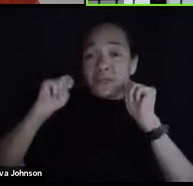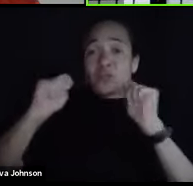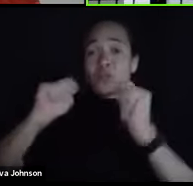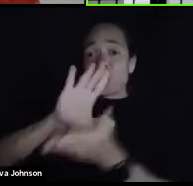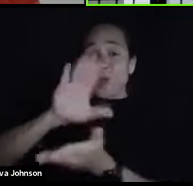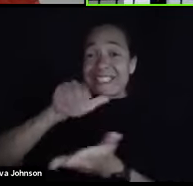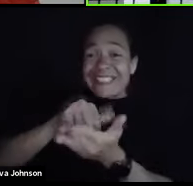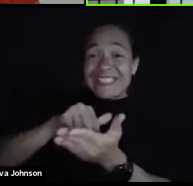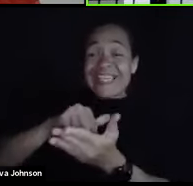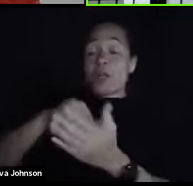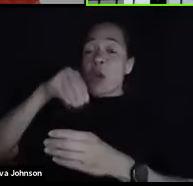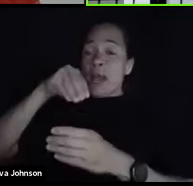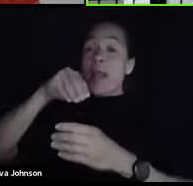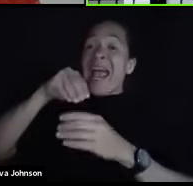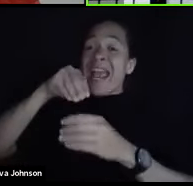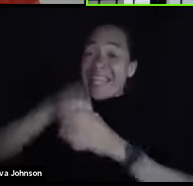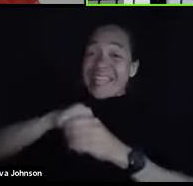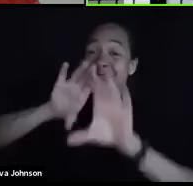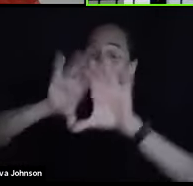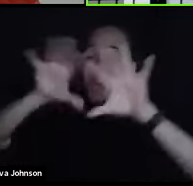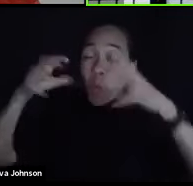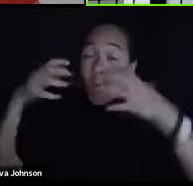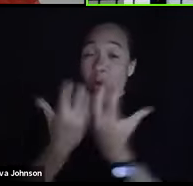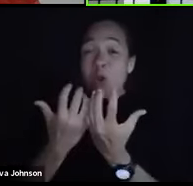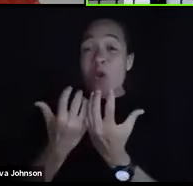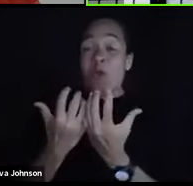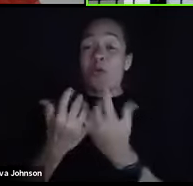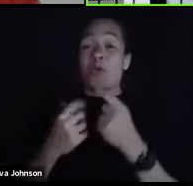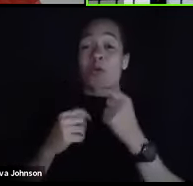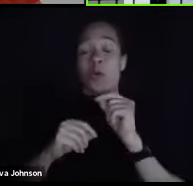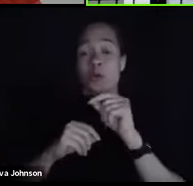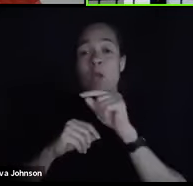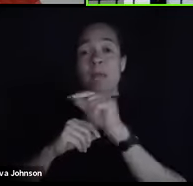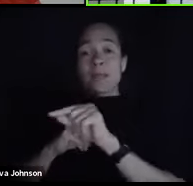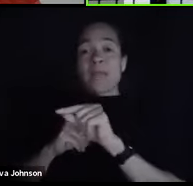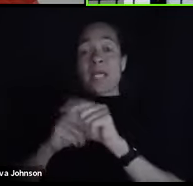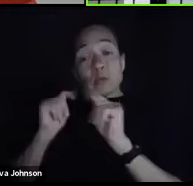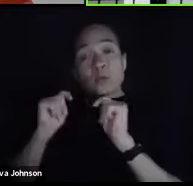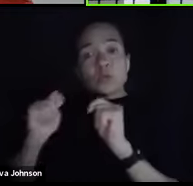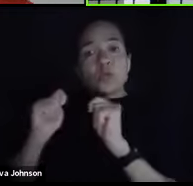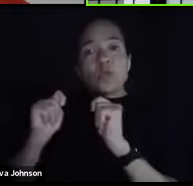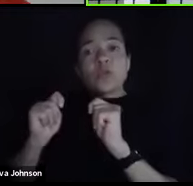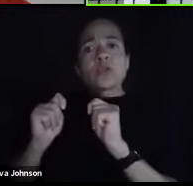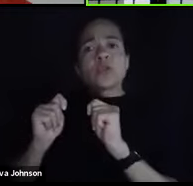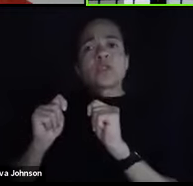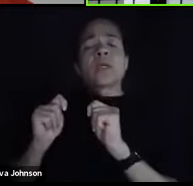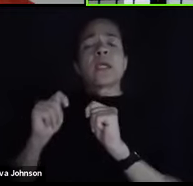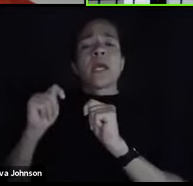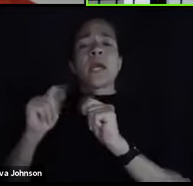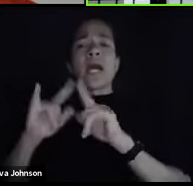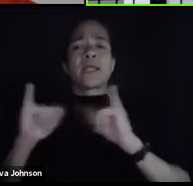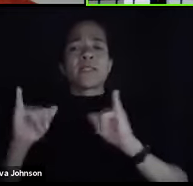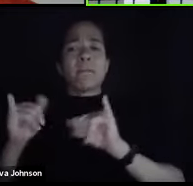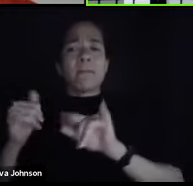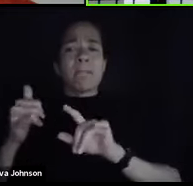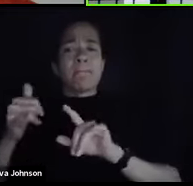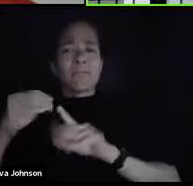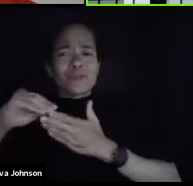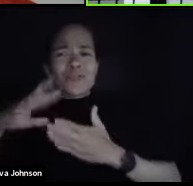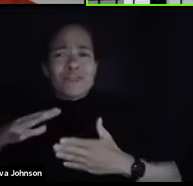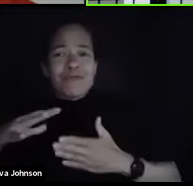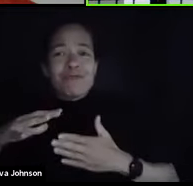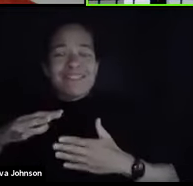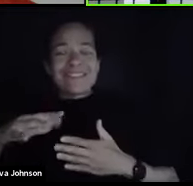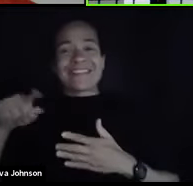world, and they not only are tutors, but they are students tutors. And these are students